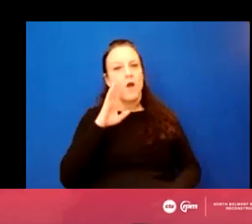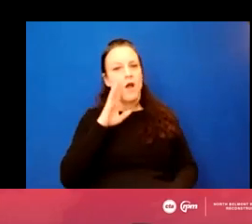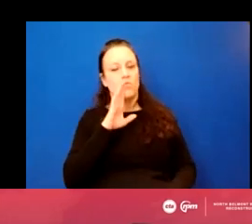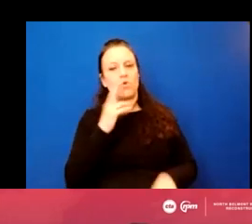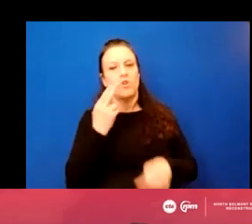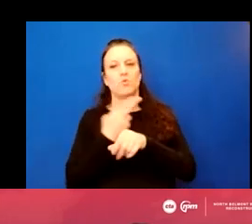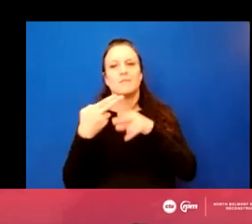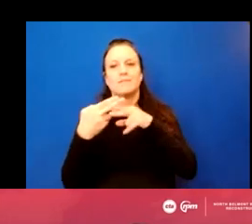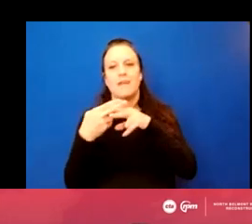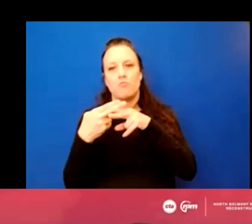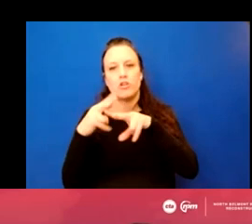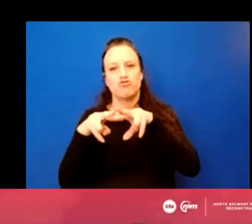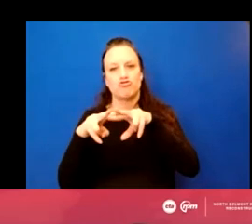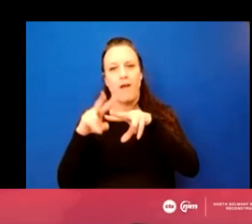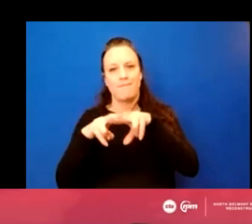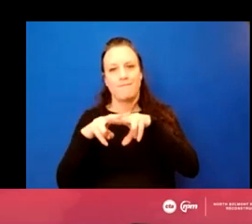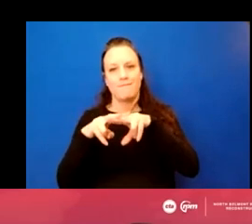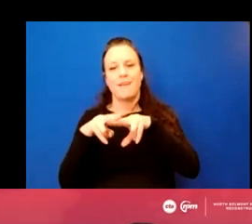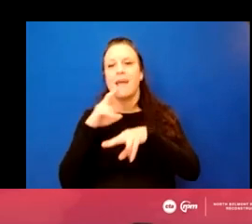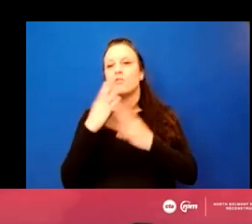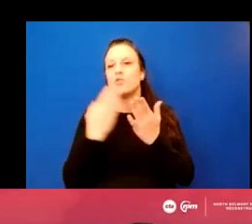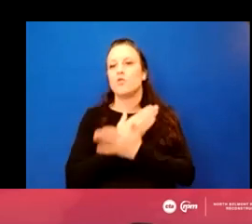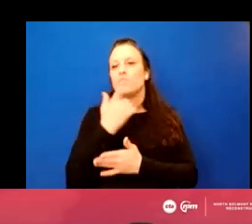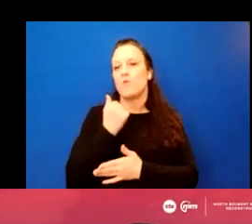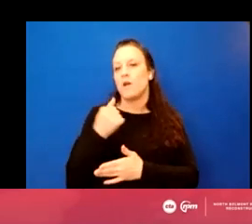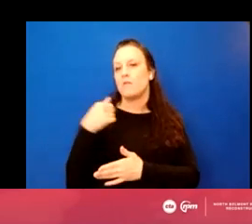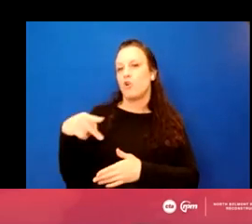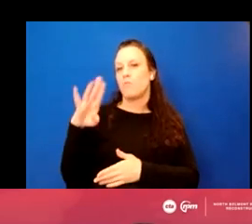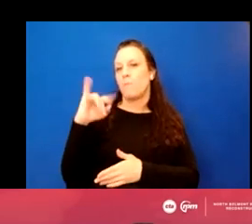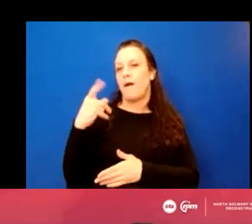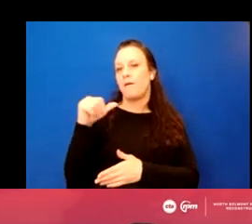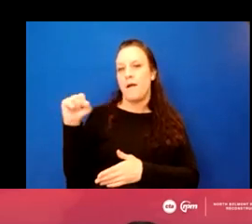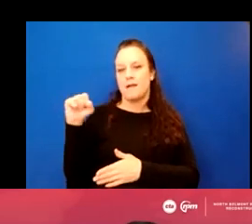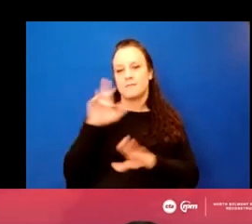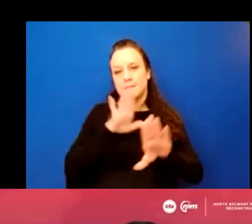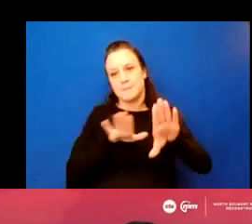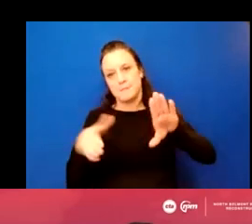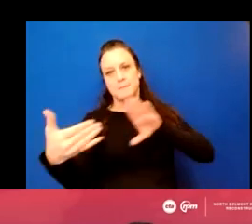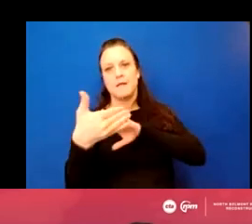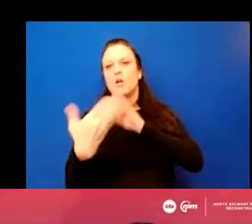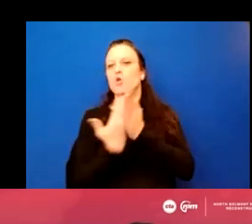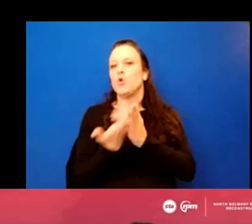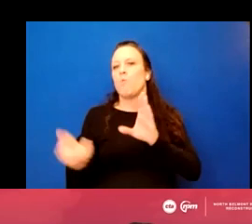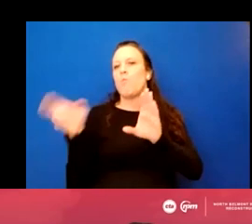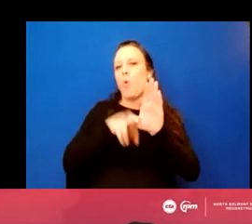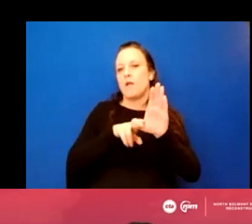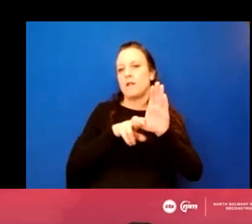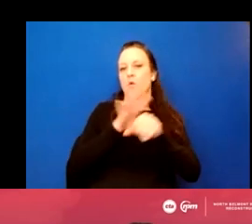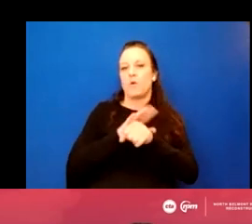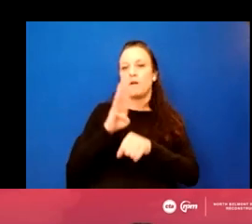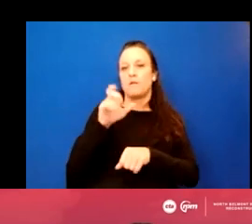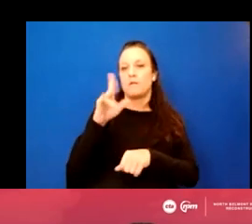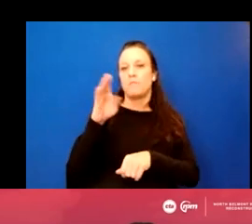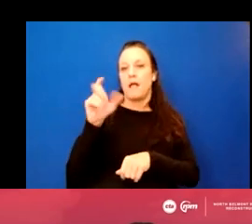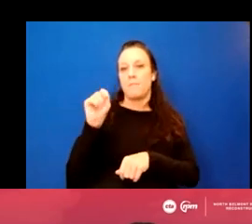using a temporary track structure as well as the new red purple bypass. This will mean a new boarding location at Belmont station. Purple